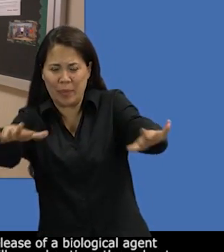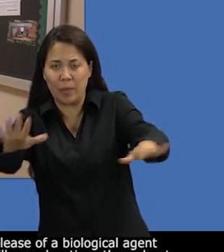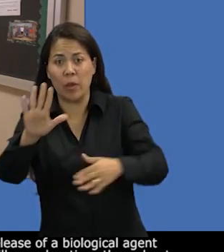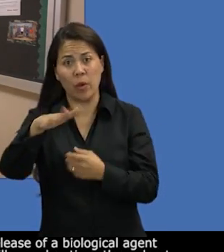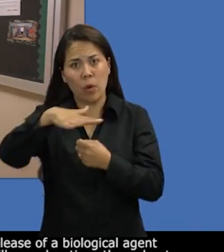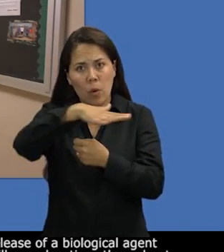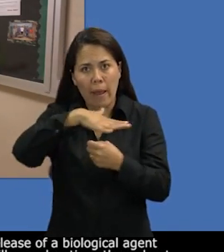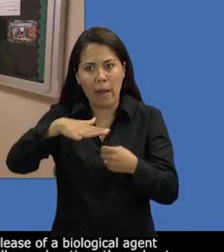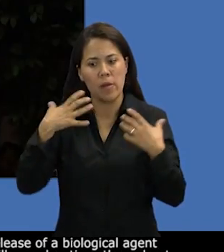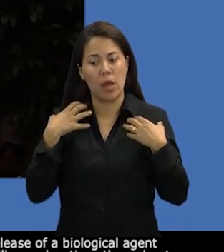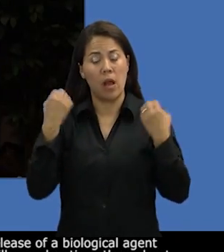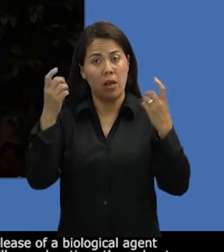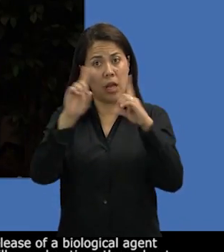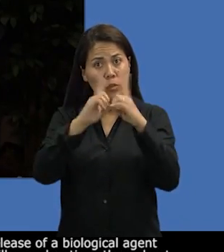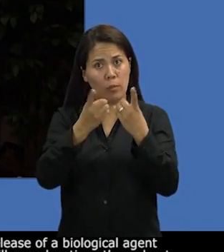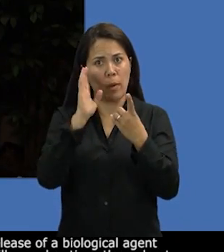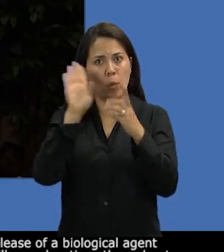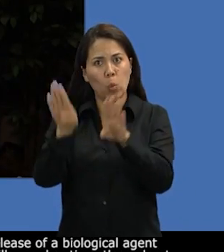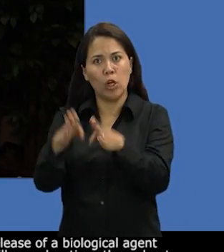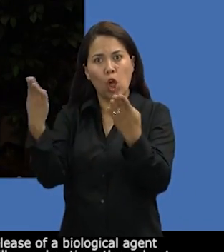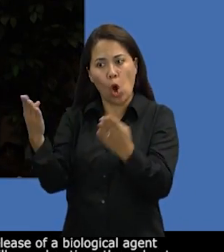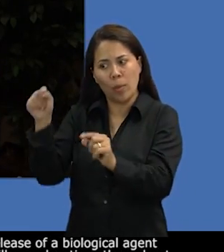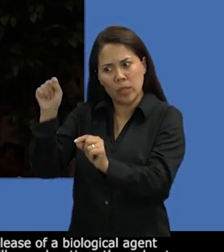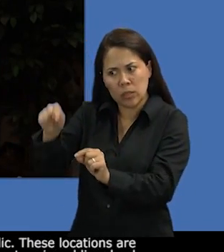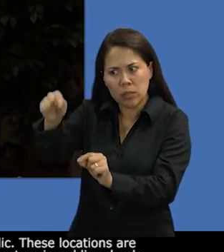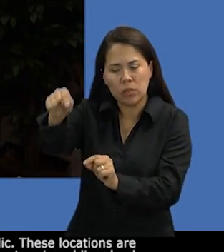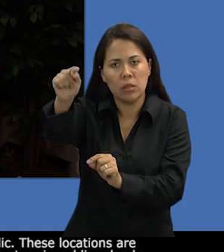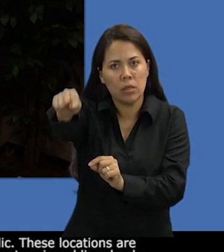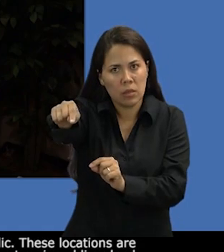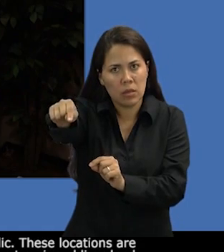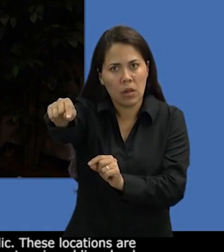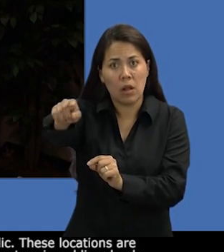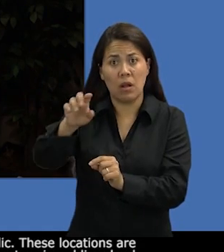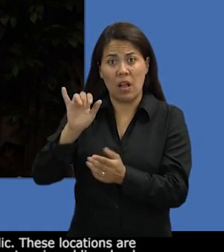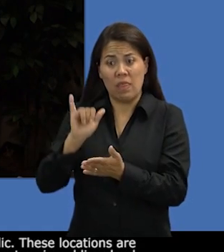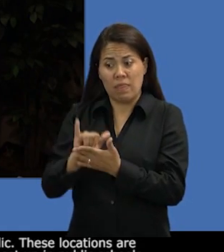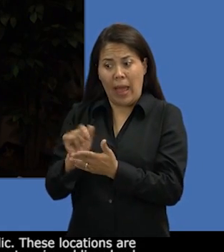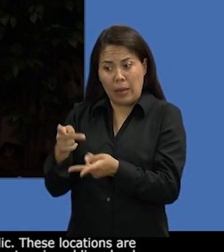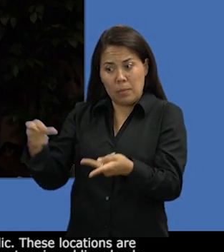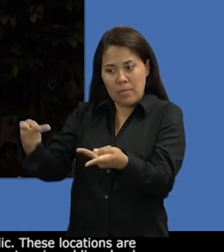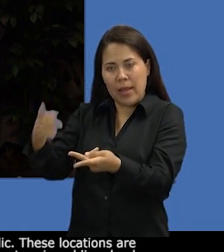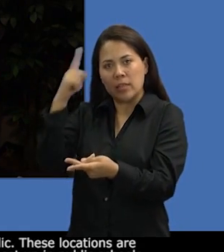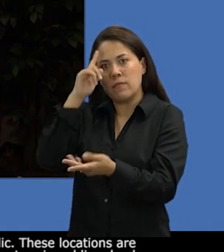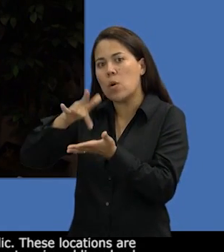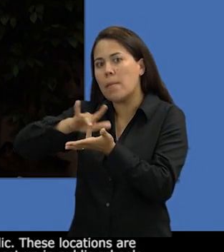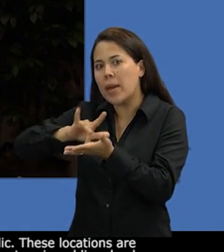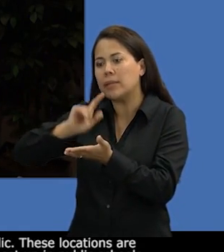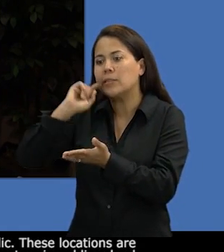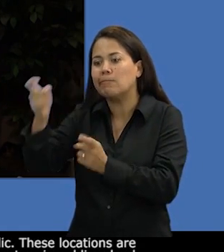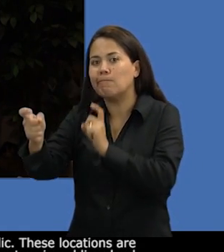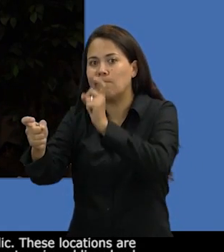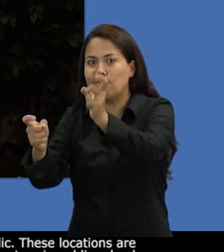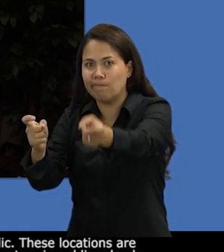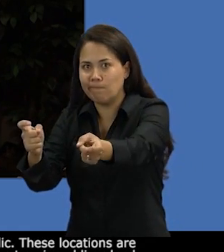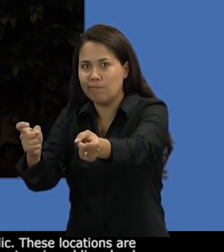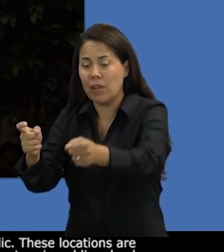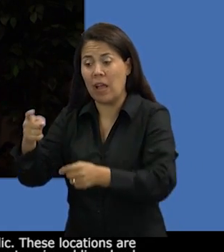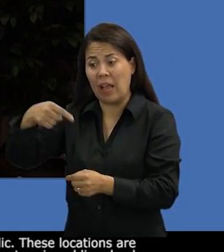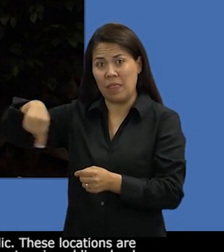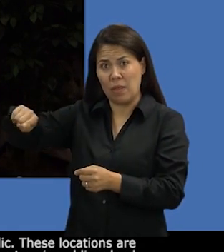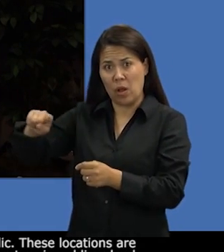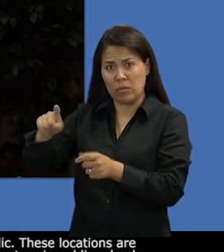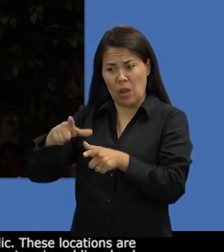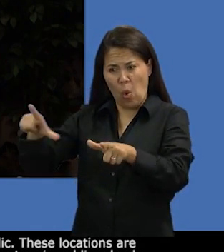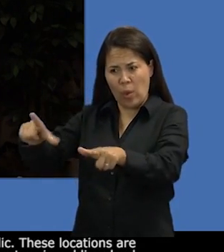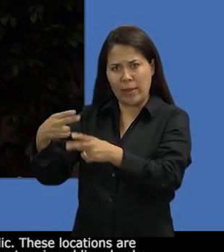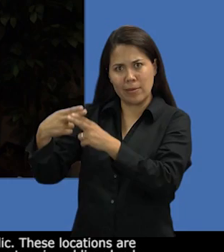health departments will open locations throughout the jurisdiction to dispense medication to the public. These